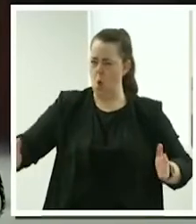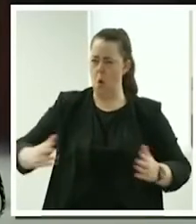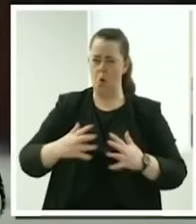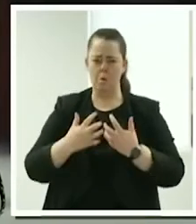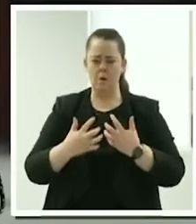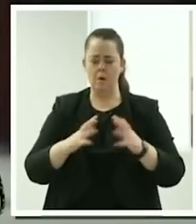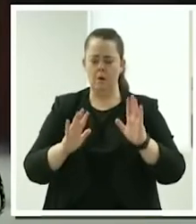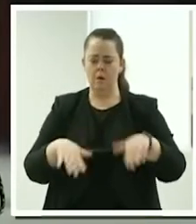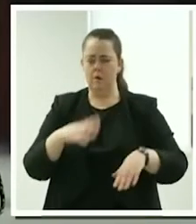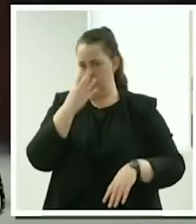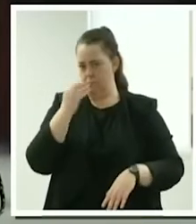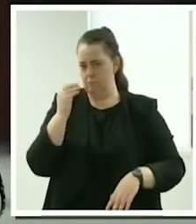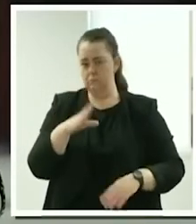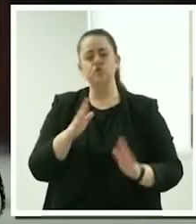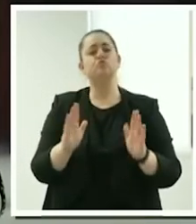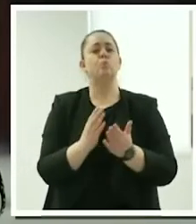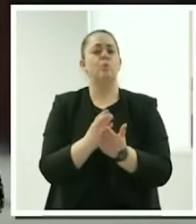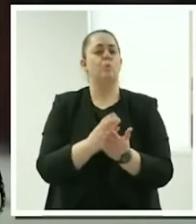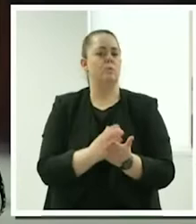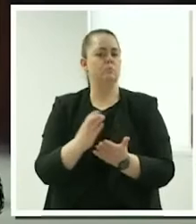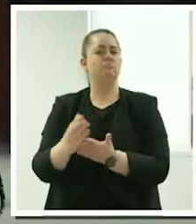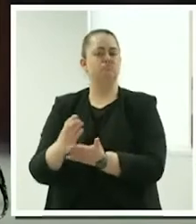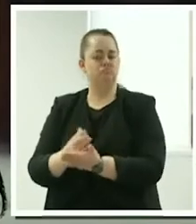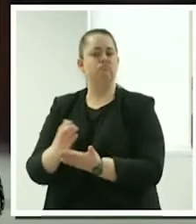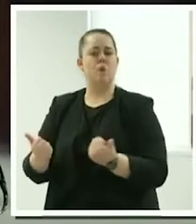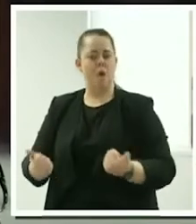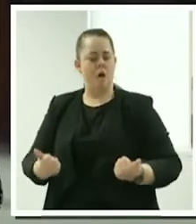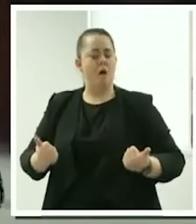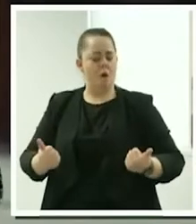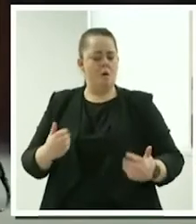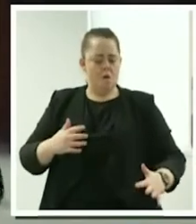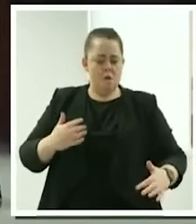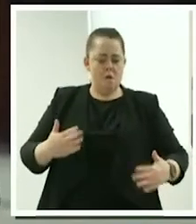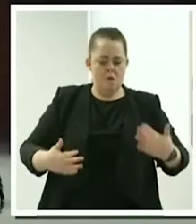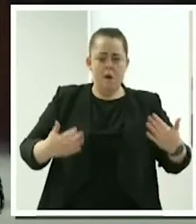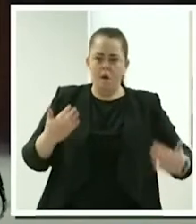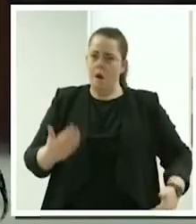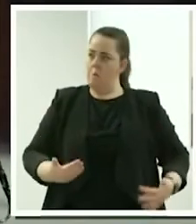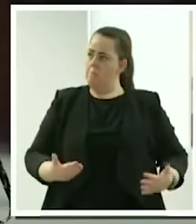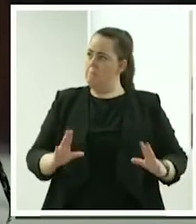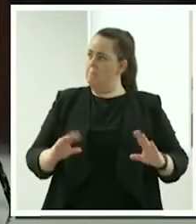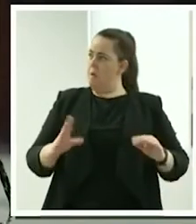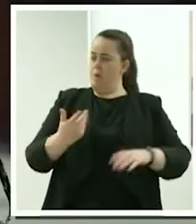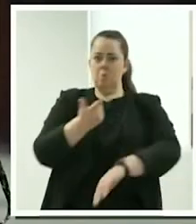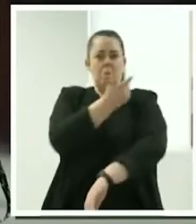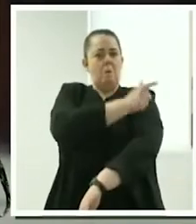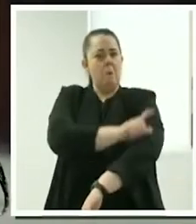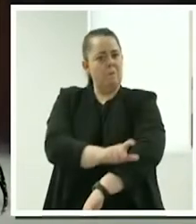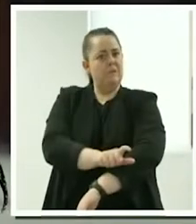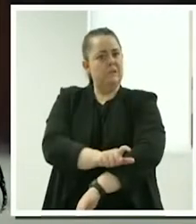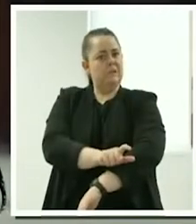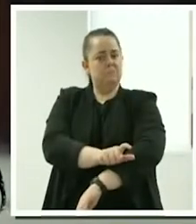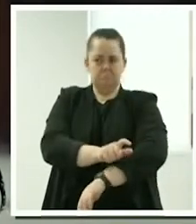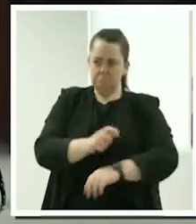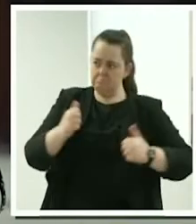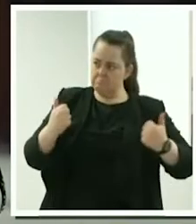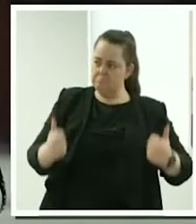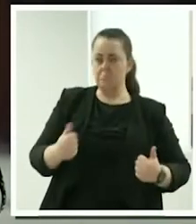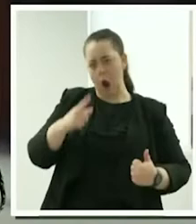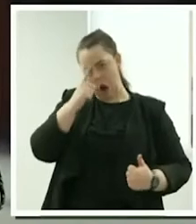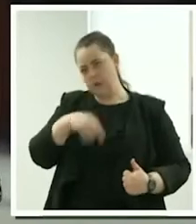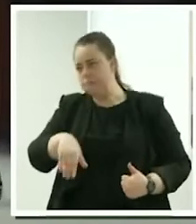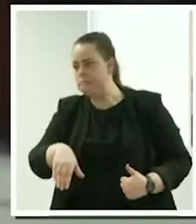I knew that I was quite comfortable and confident enough to approach Mabel and